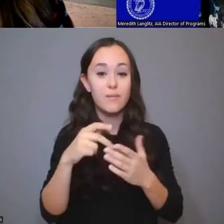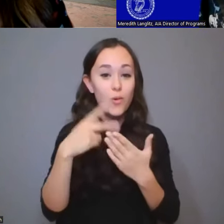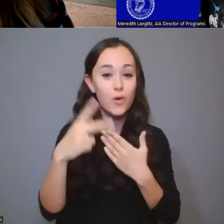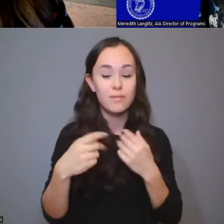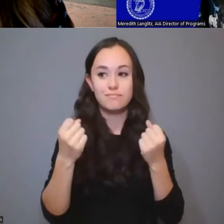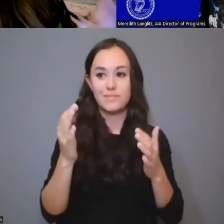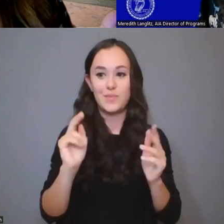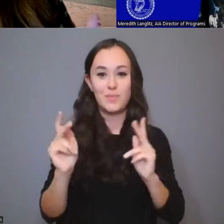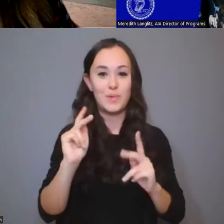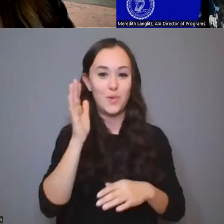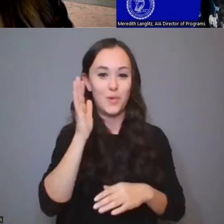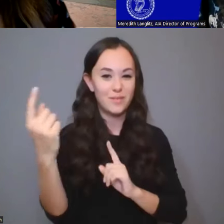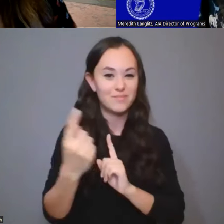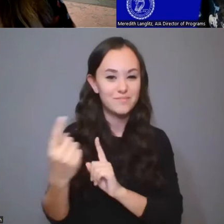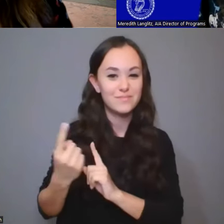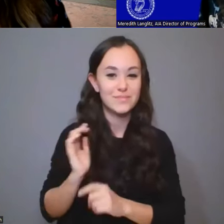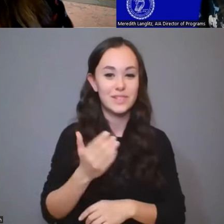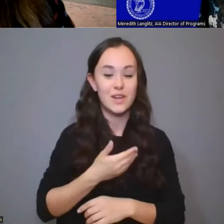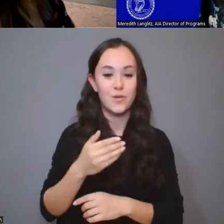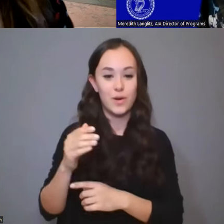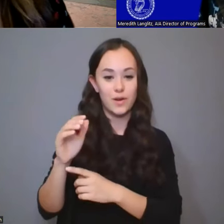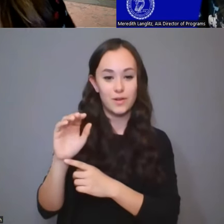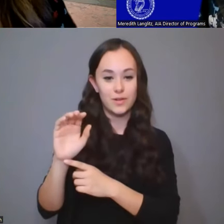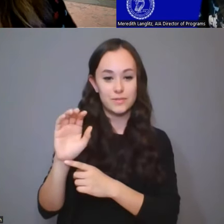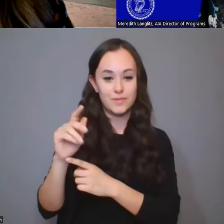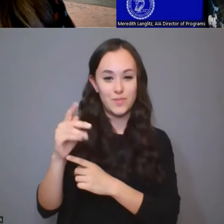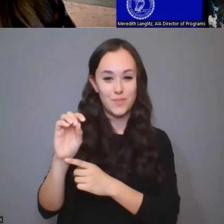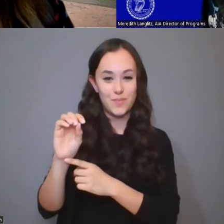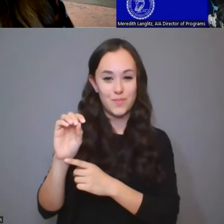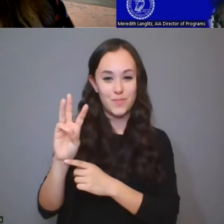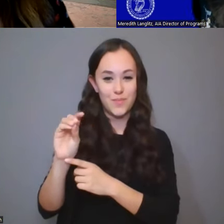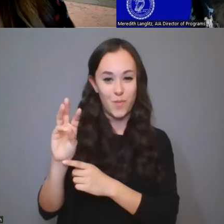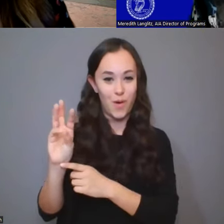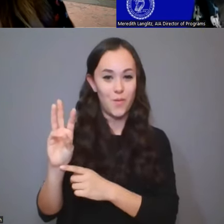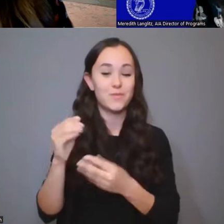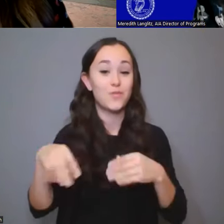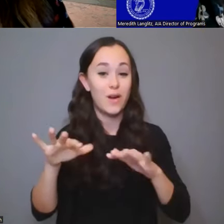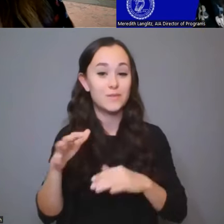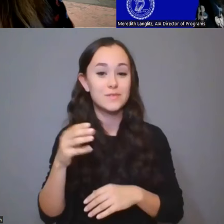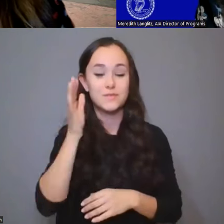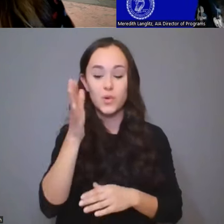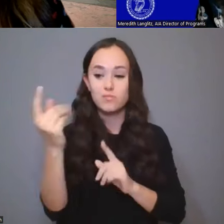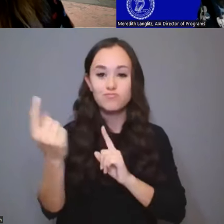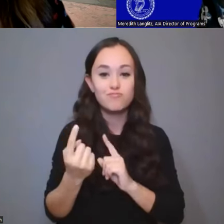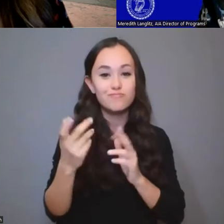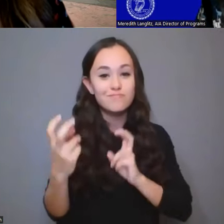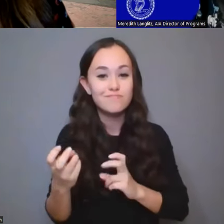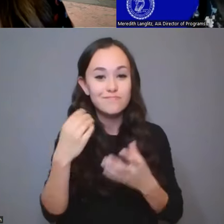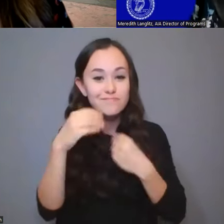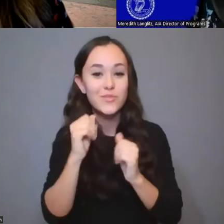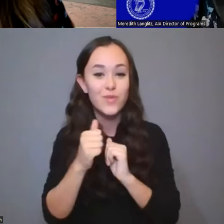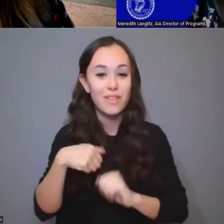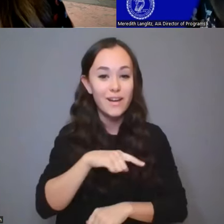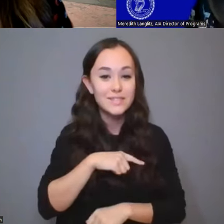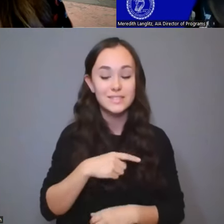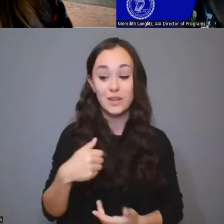the Uxia Powwow Grounds. That's where we camp during the summers and have meals with us or chat. You know, we attend community